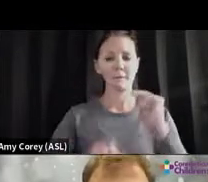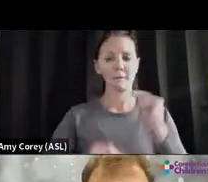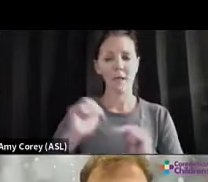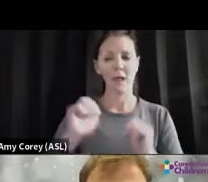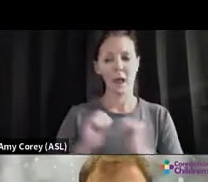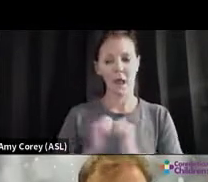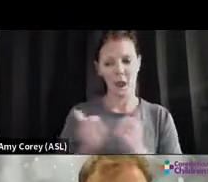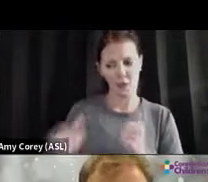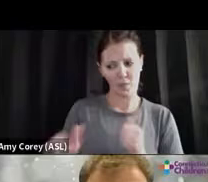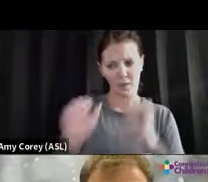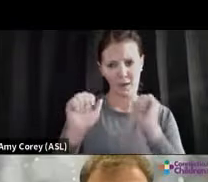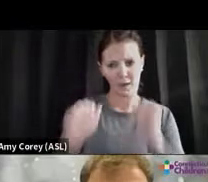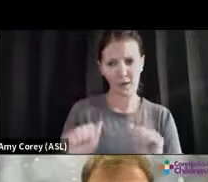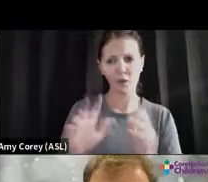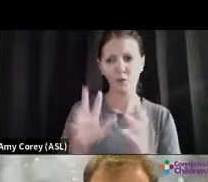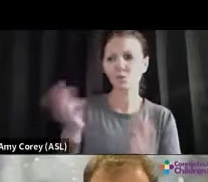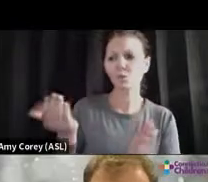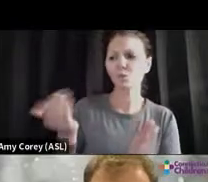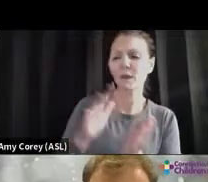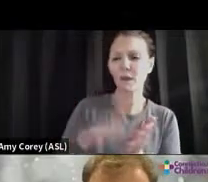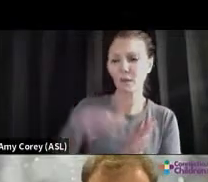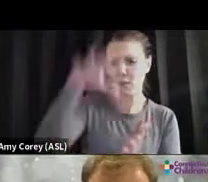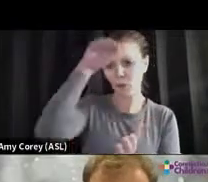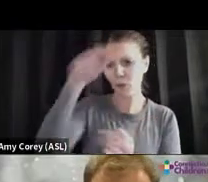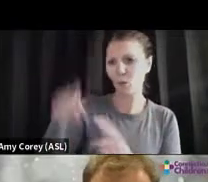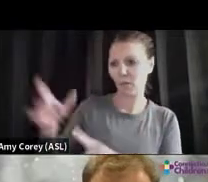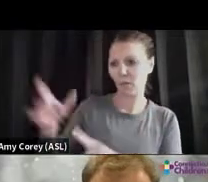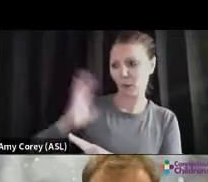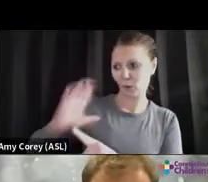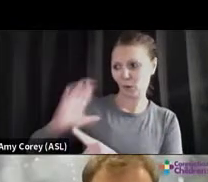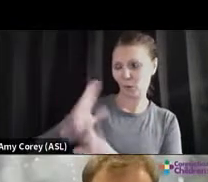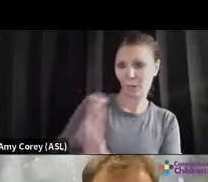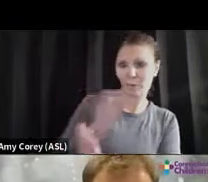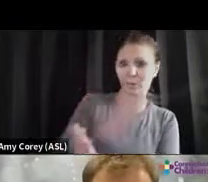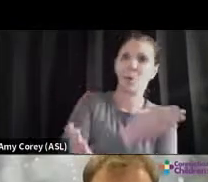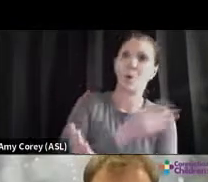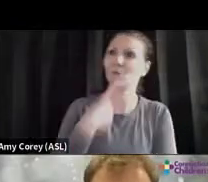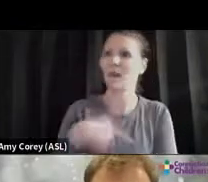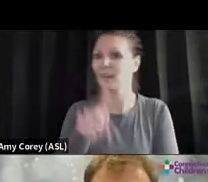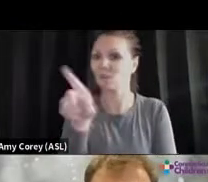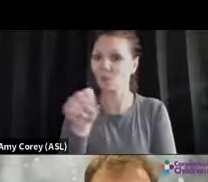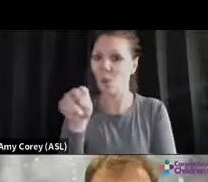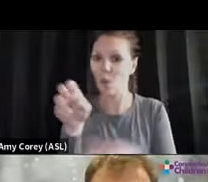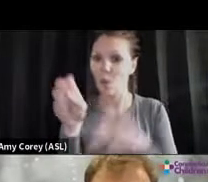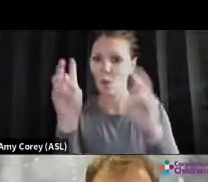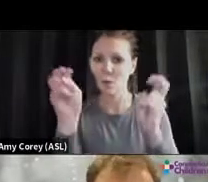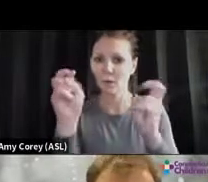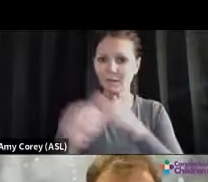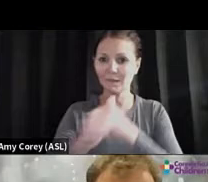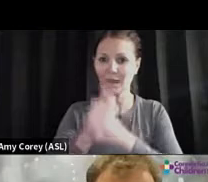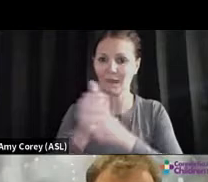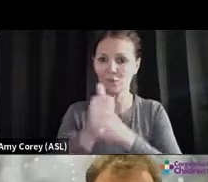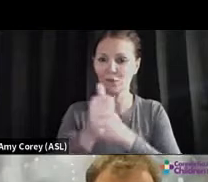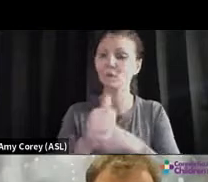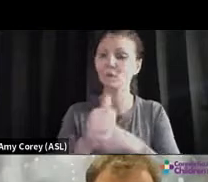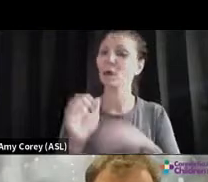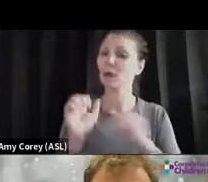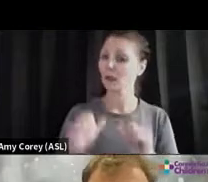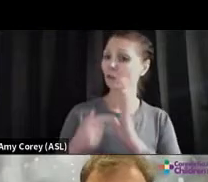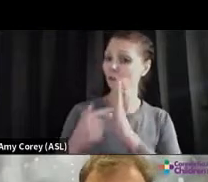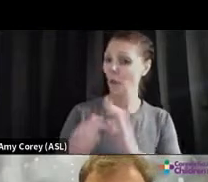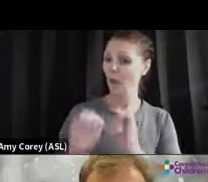can do it by helping kids relearn things that they knew how to do before life hit the hard zone or red zone. We can show them how we're coping.